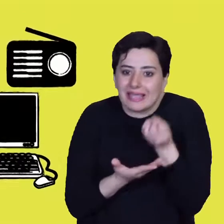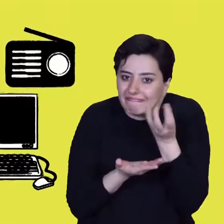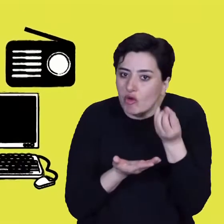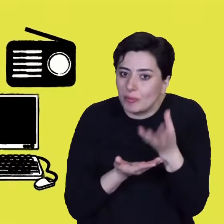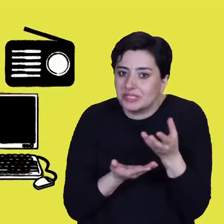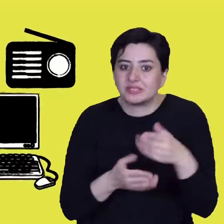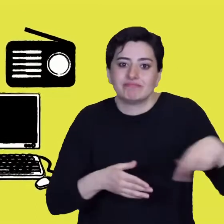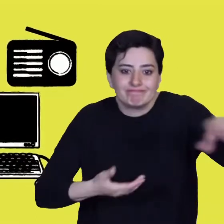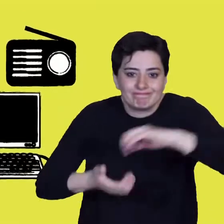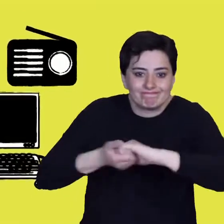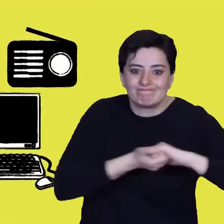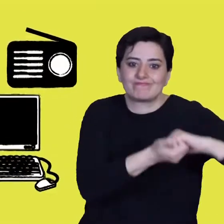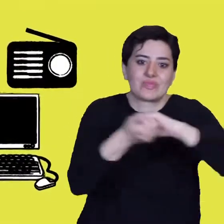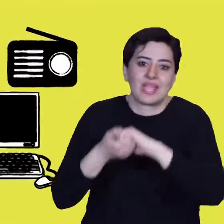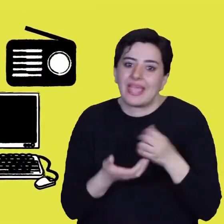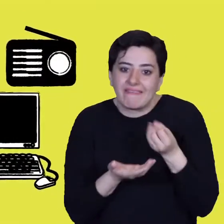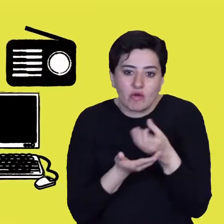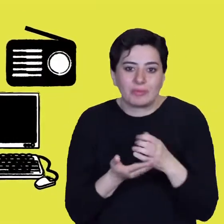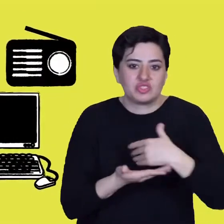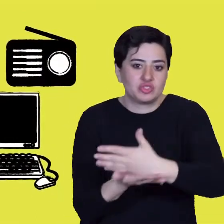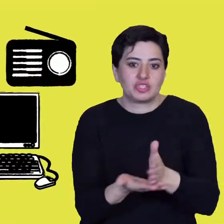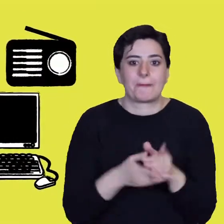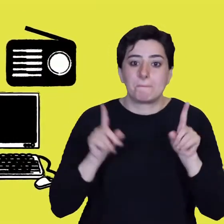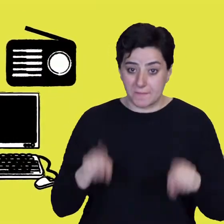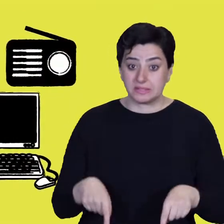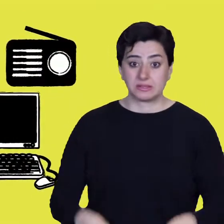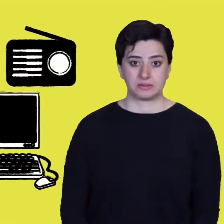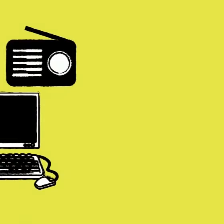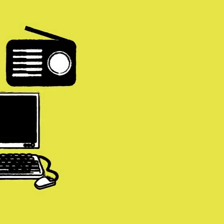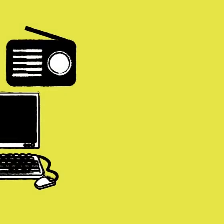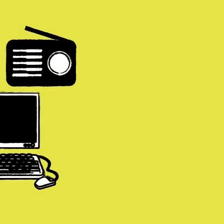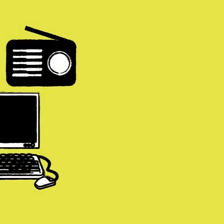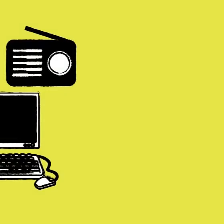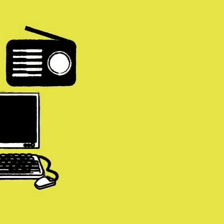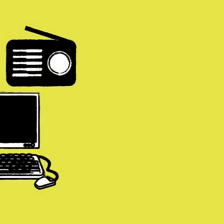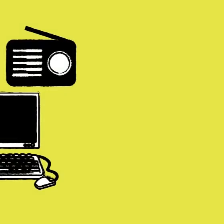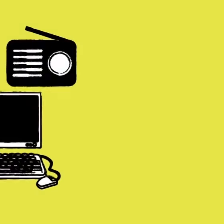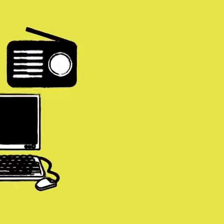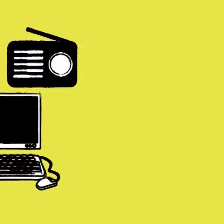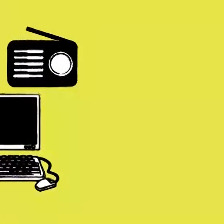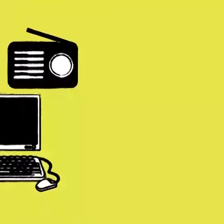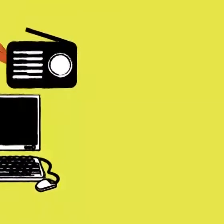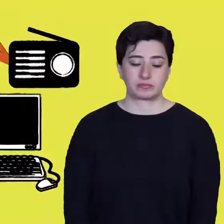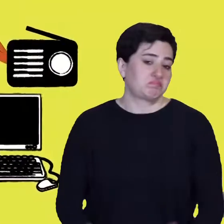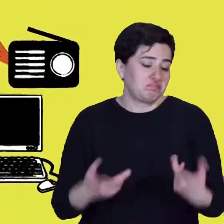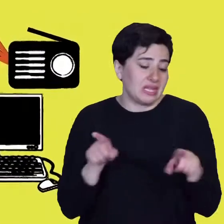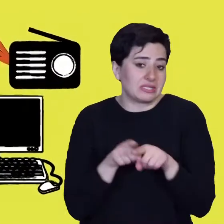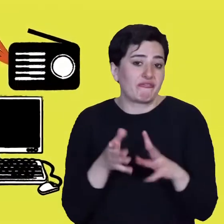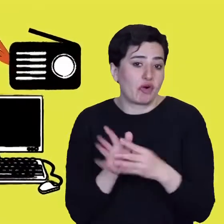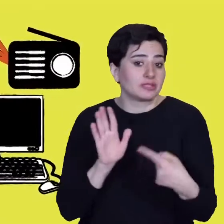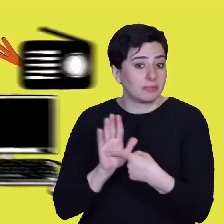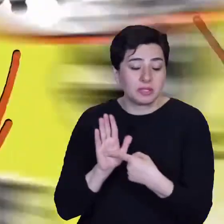people need to cooperate and share information. Symbols of communication instruments form a circle. For example,